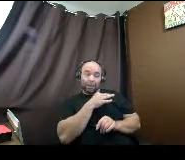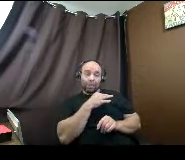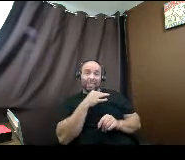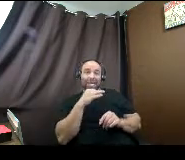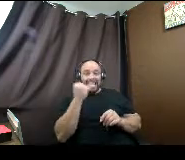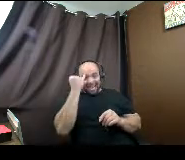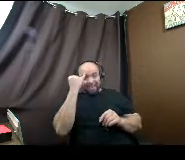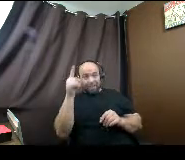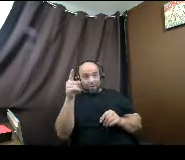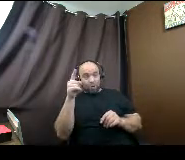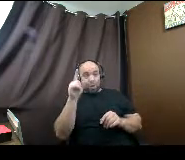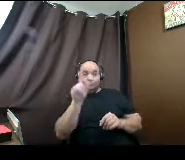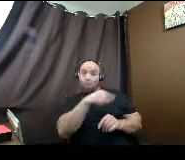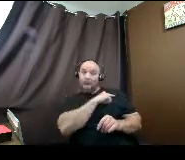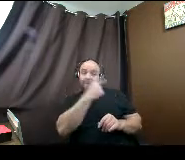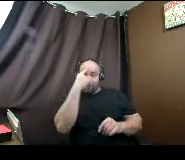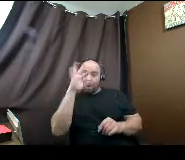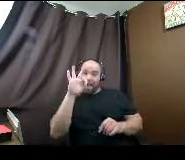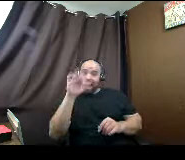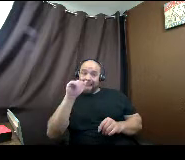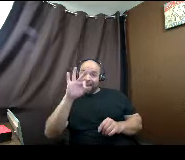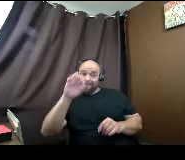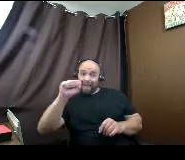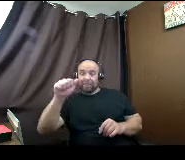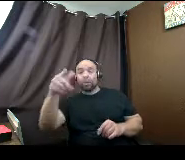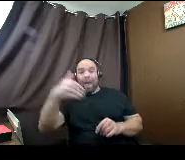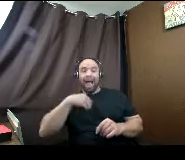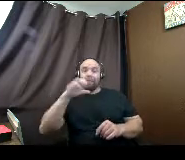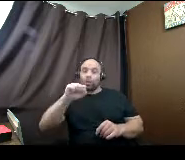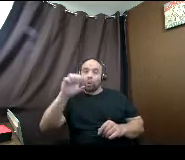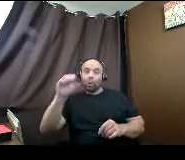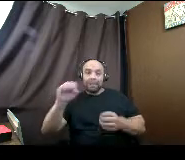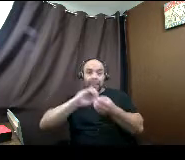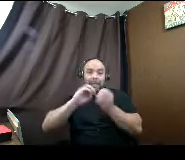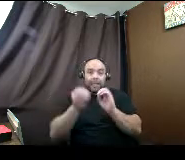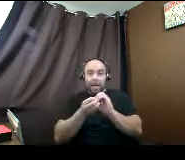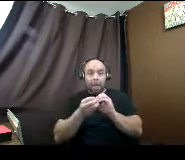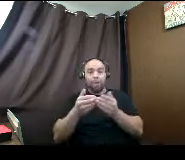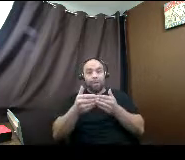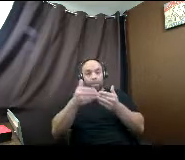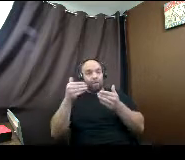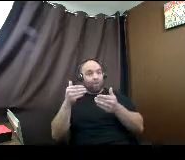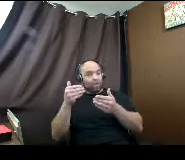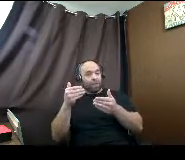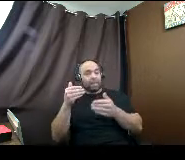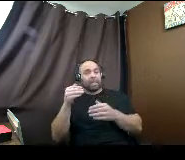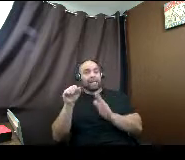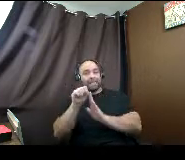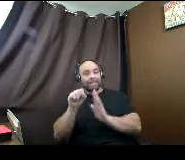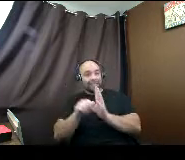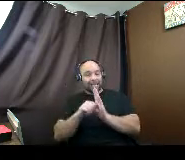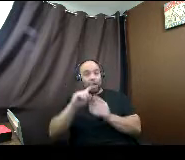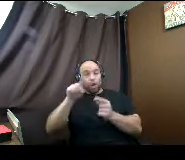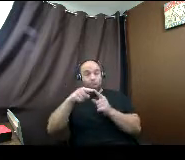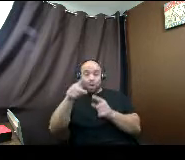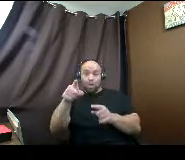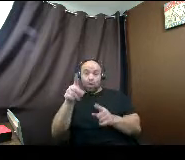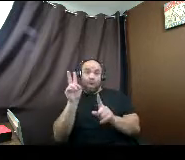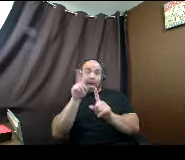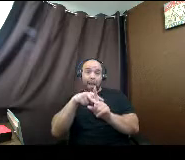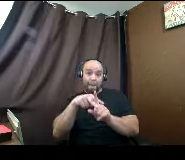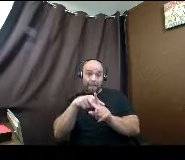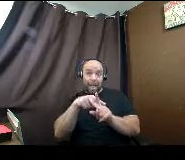which means you have a social security number or from freely associated state. When you apply for the FAFSA, you're being considered for